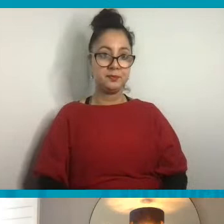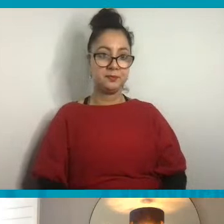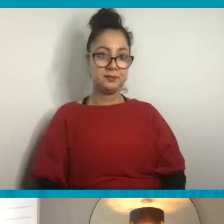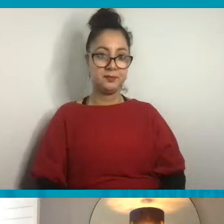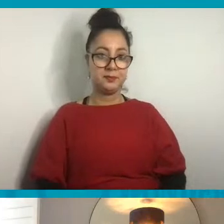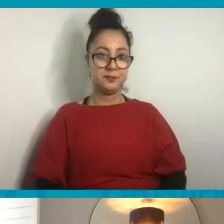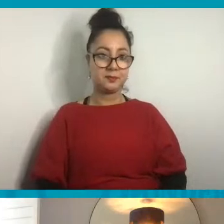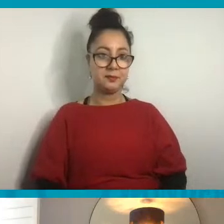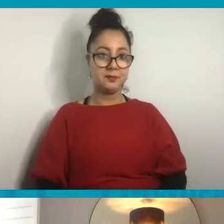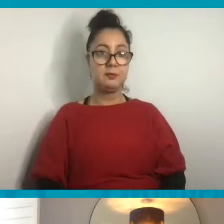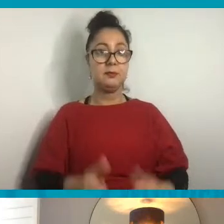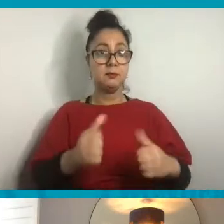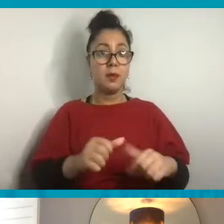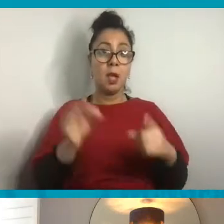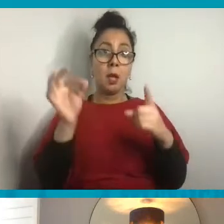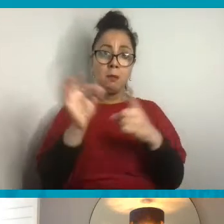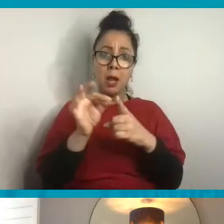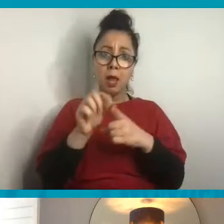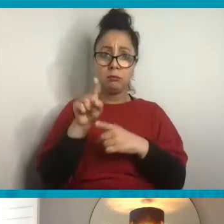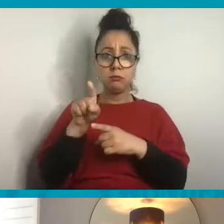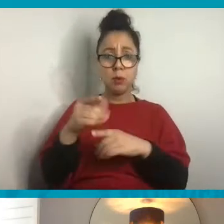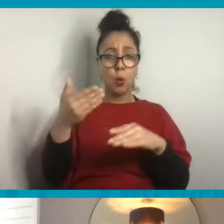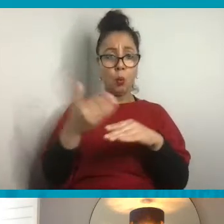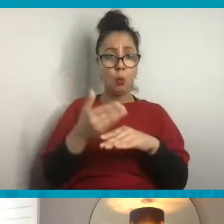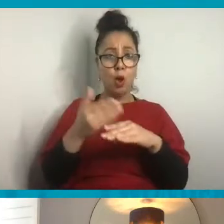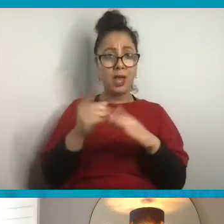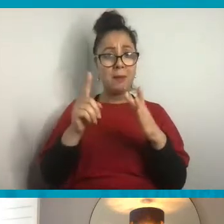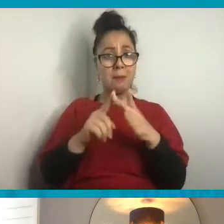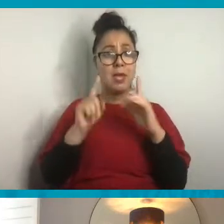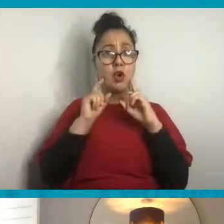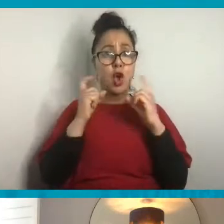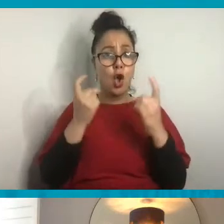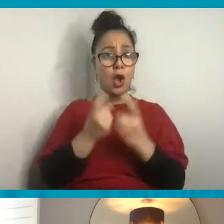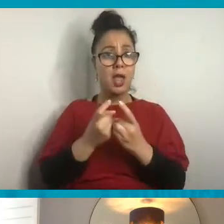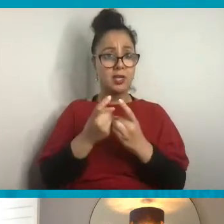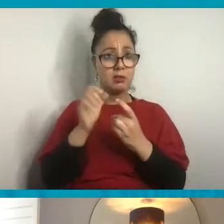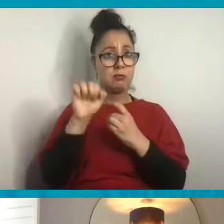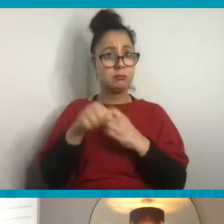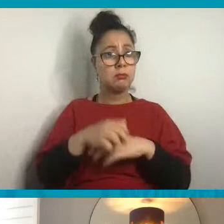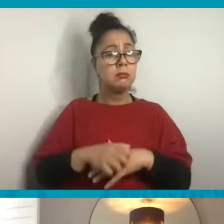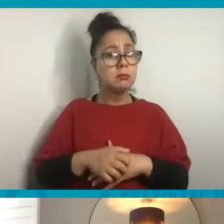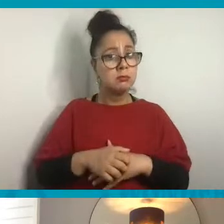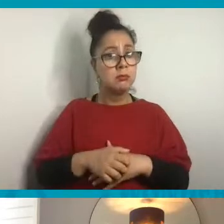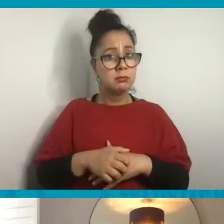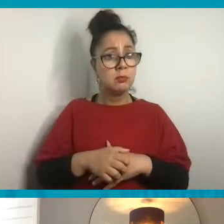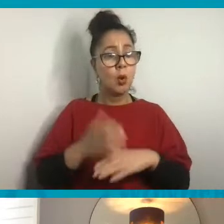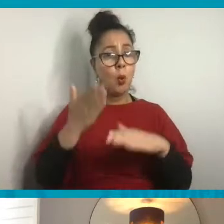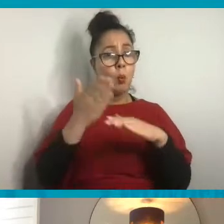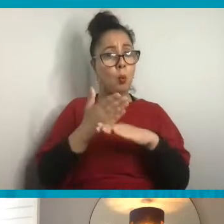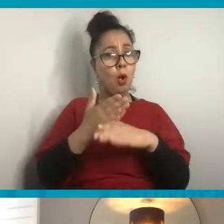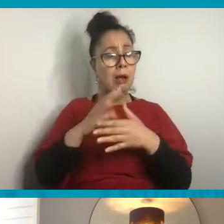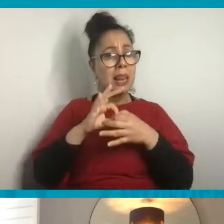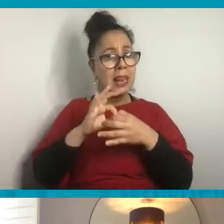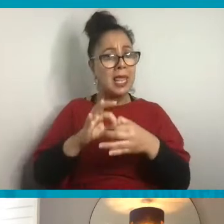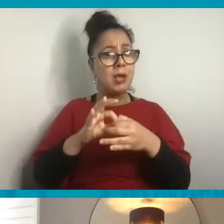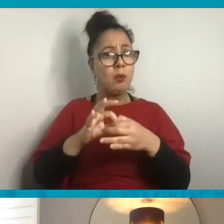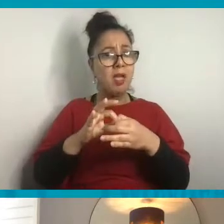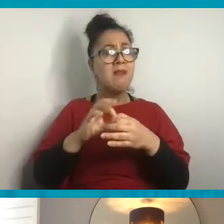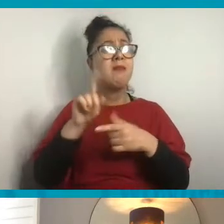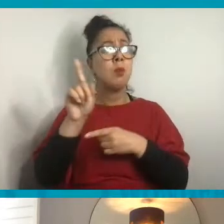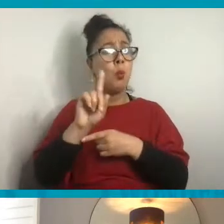So Paloma, you work at the Imperial College and your work is all about energy and fuels.